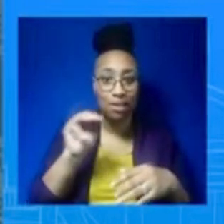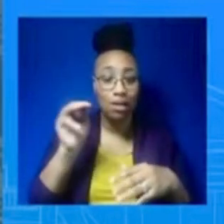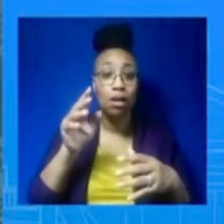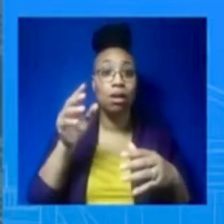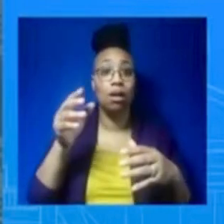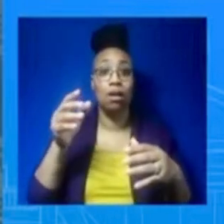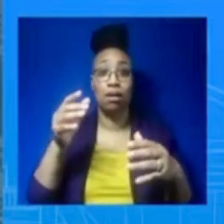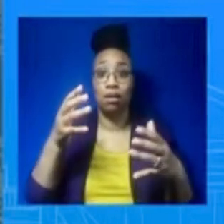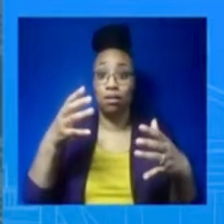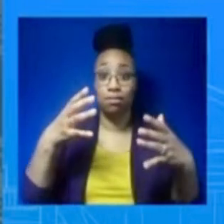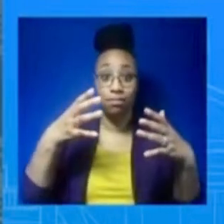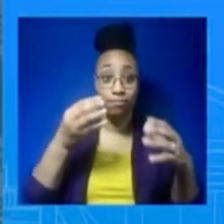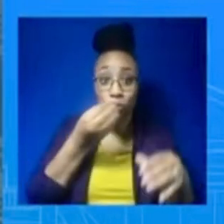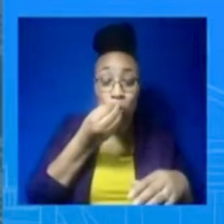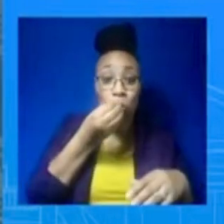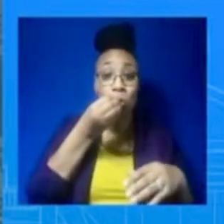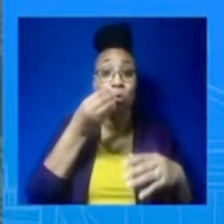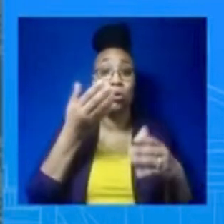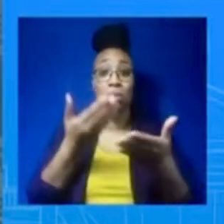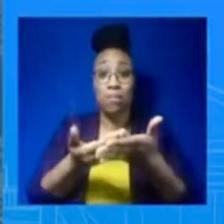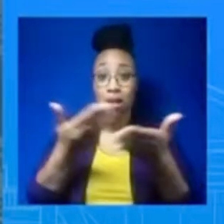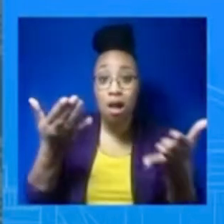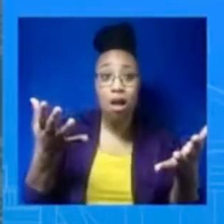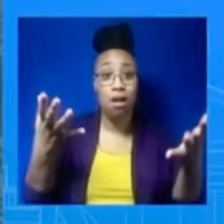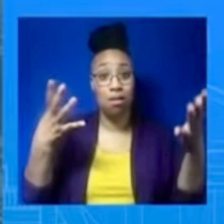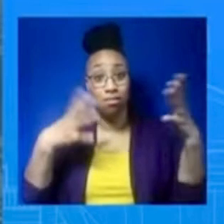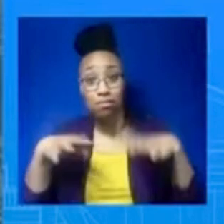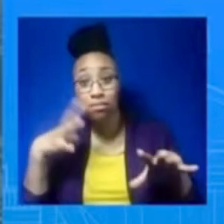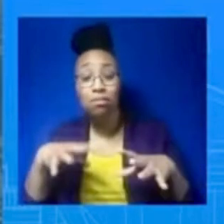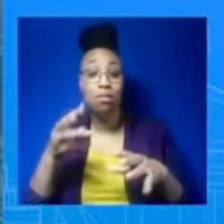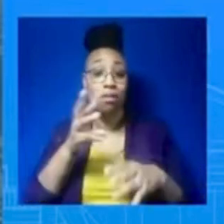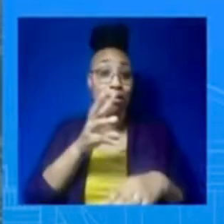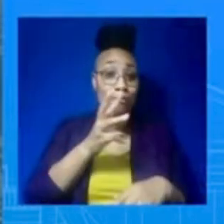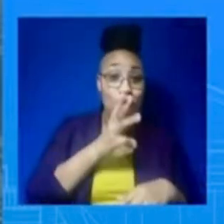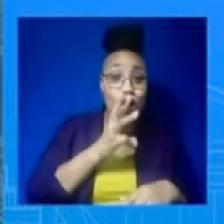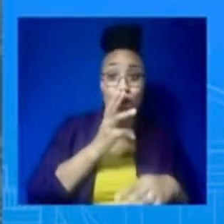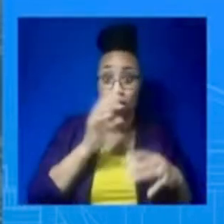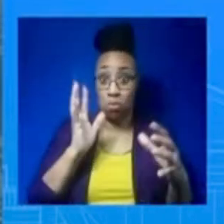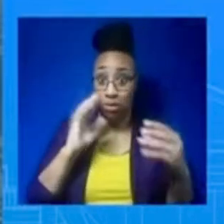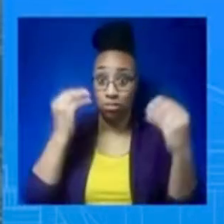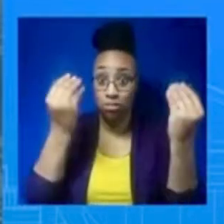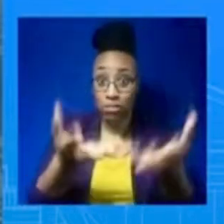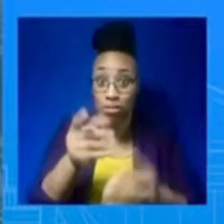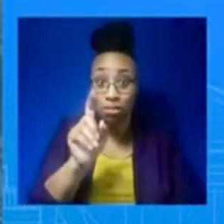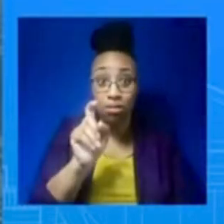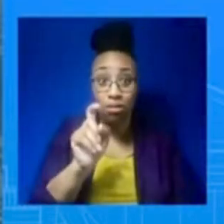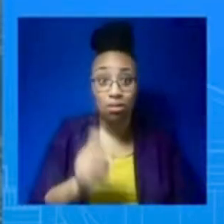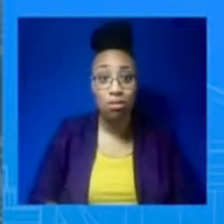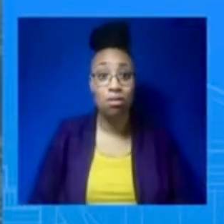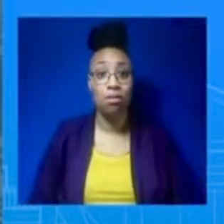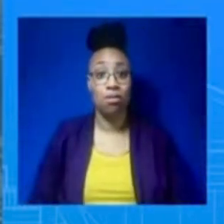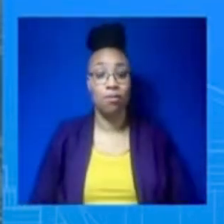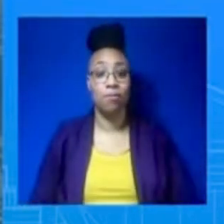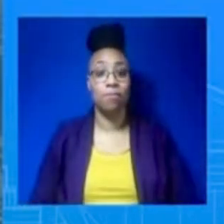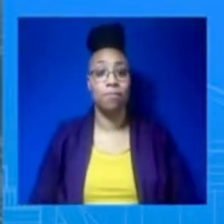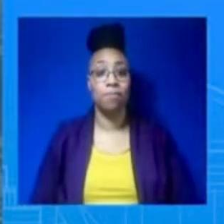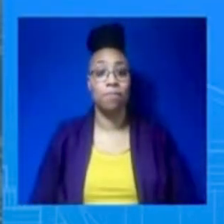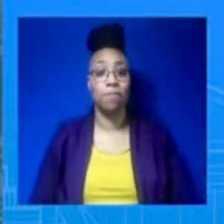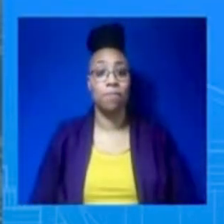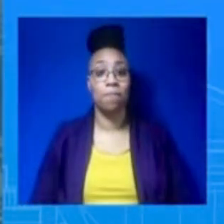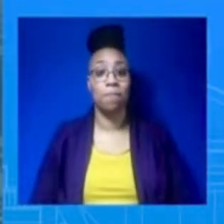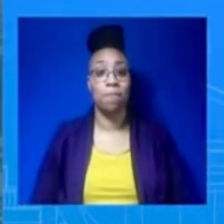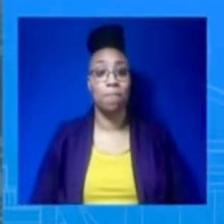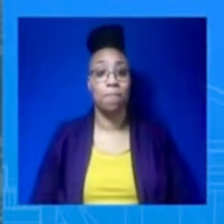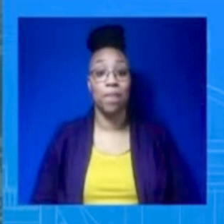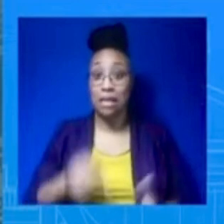thousands of people. In Syria, we must keep aid flowing so that the Syrian people get the help they so